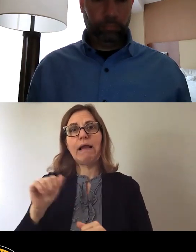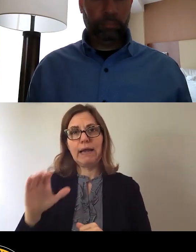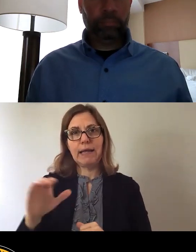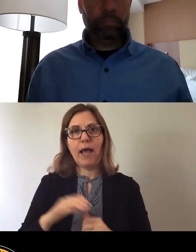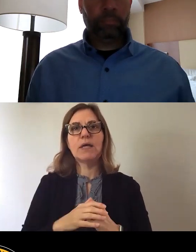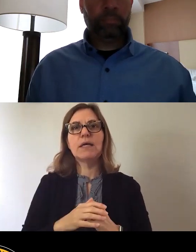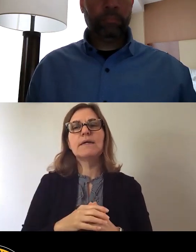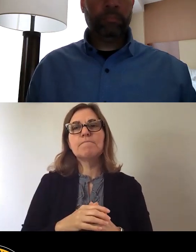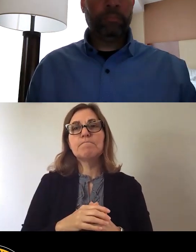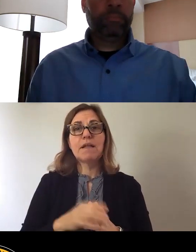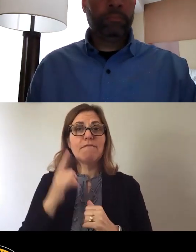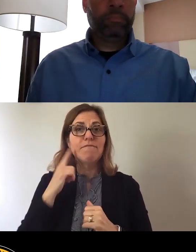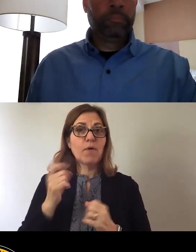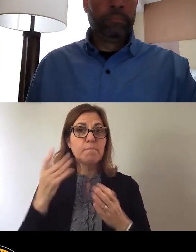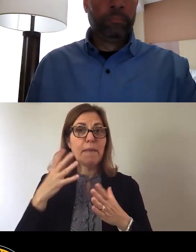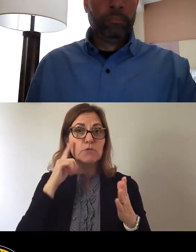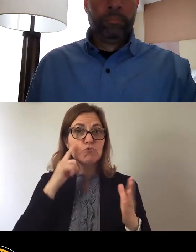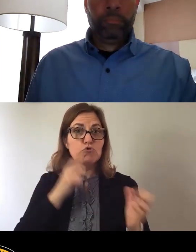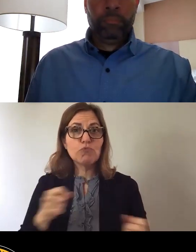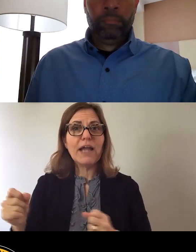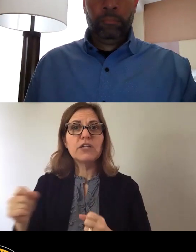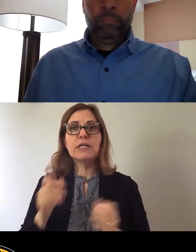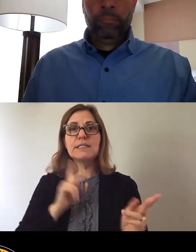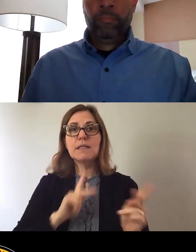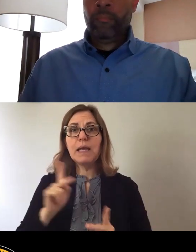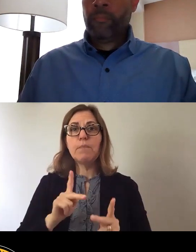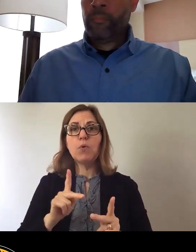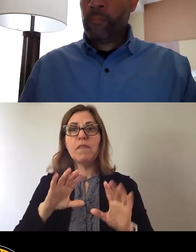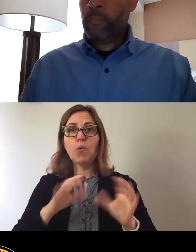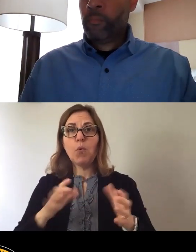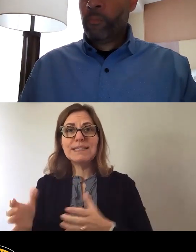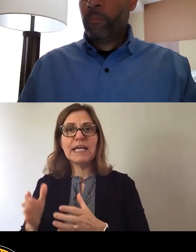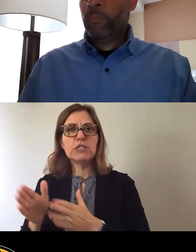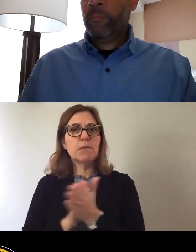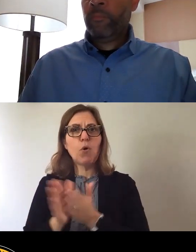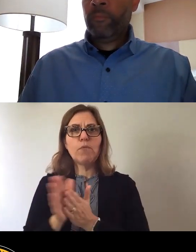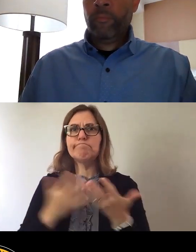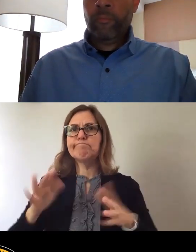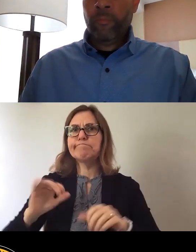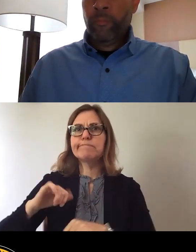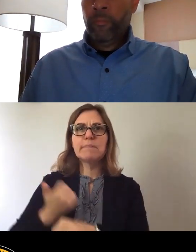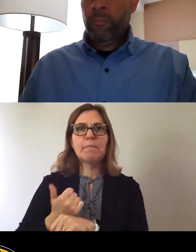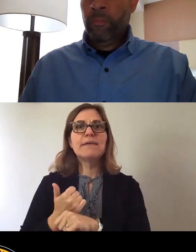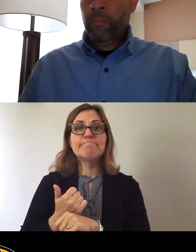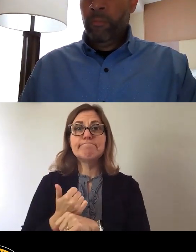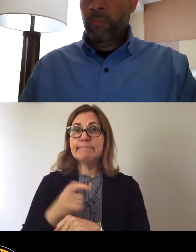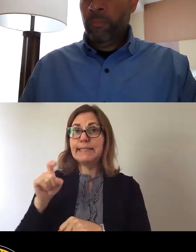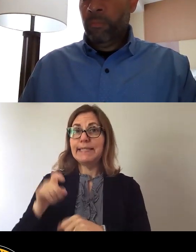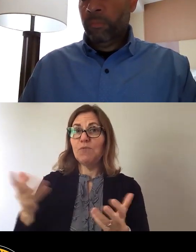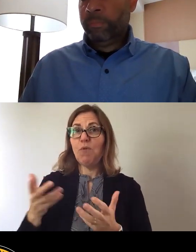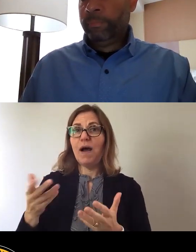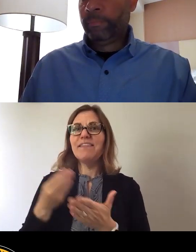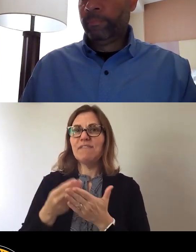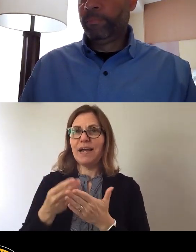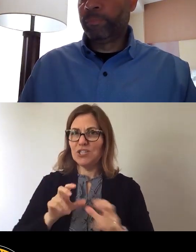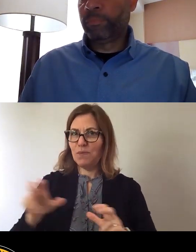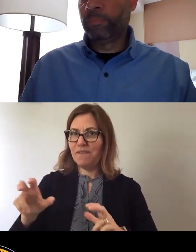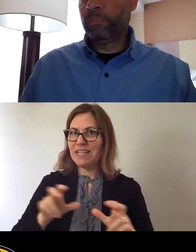strategies, the people, the organizations, the motivation are all in place. All that is needed is a financial investment.